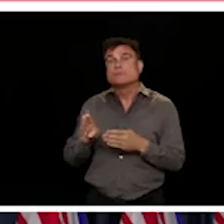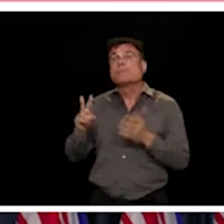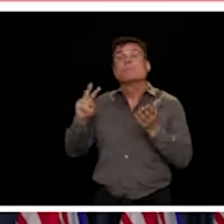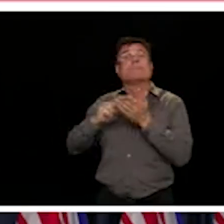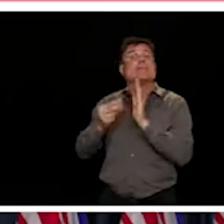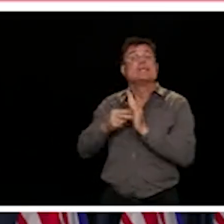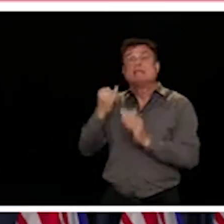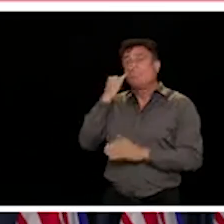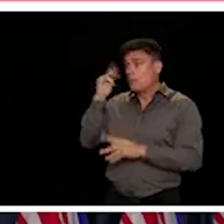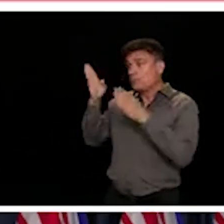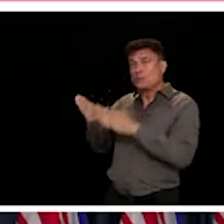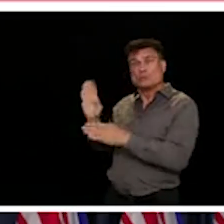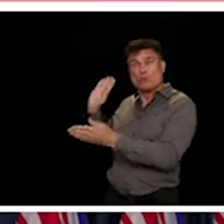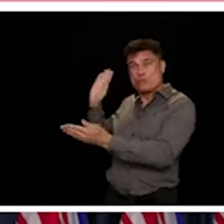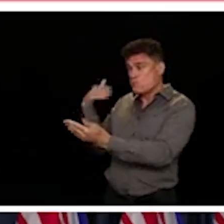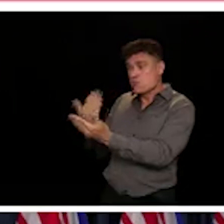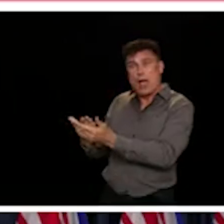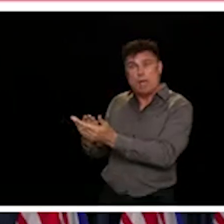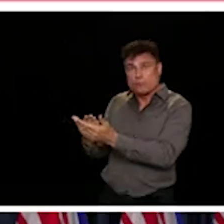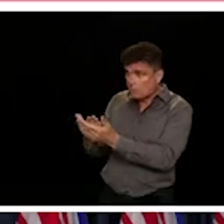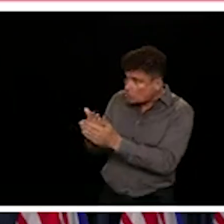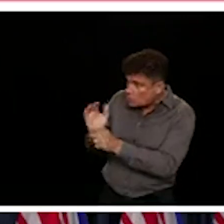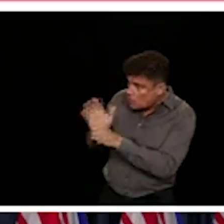essential work in the farms here in BC.